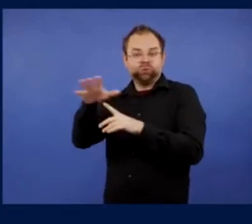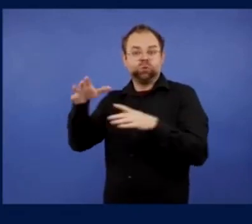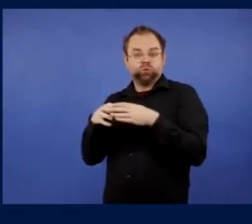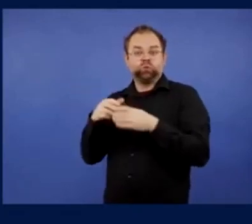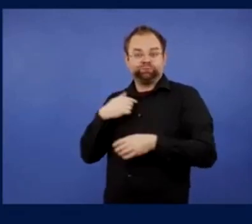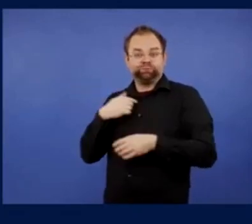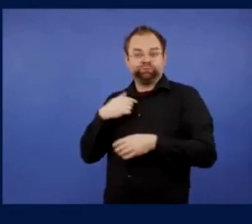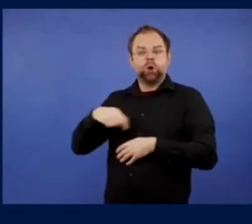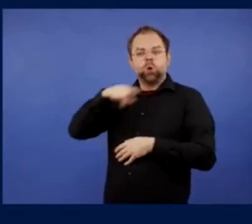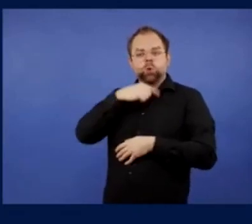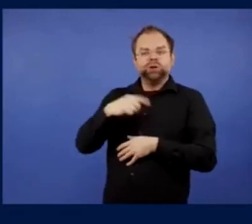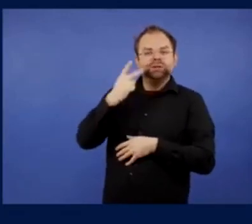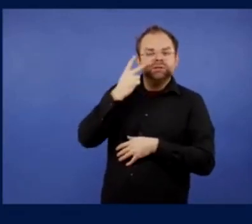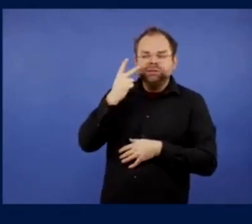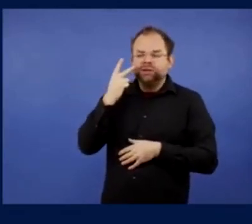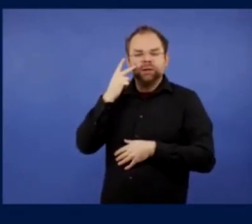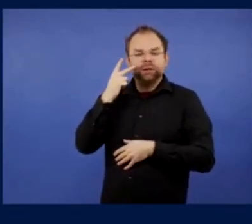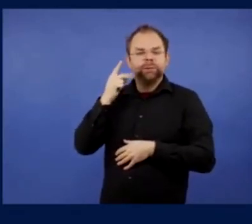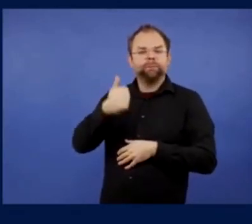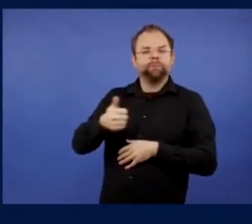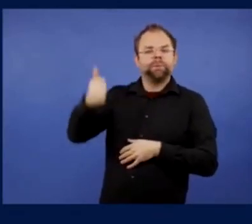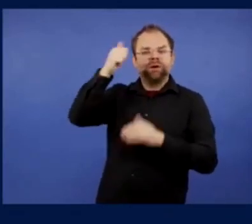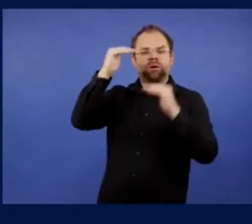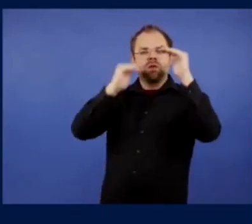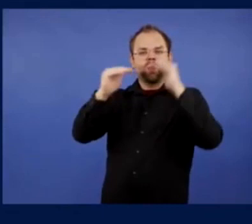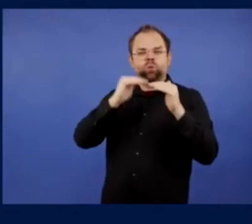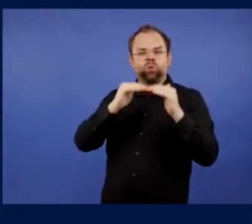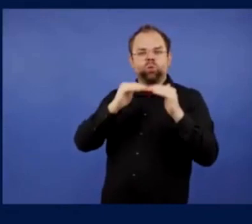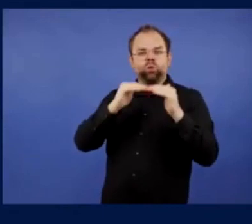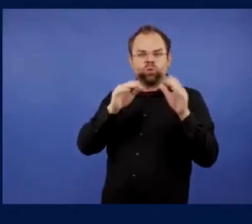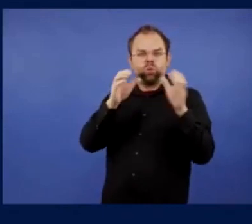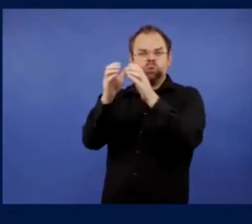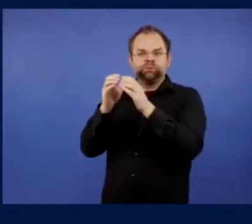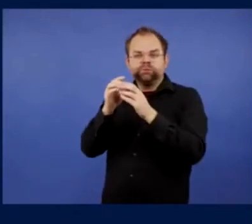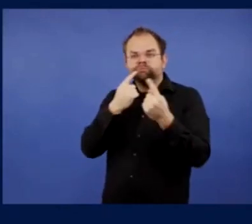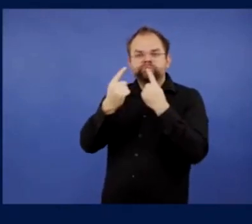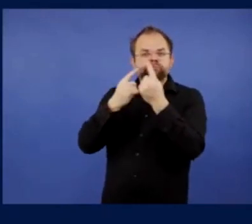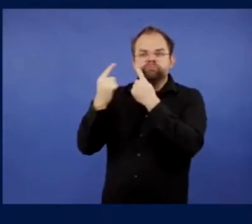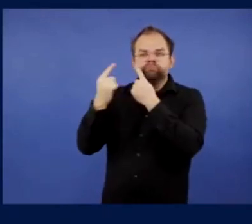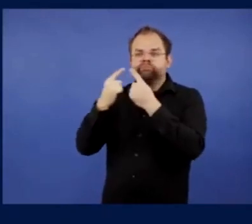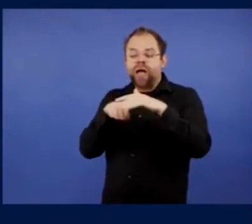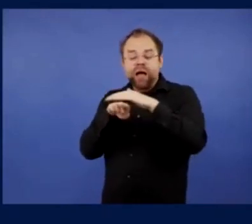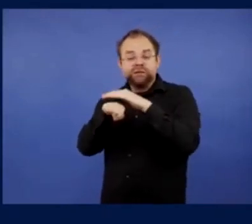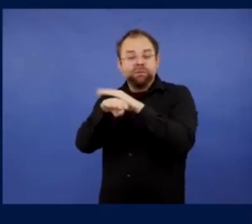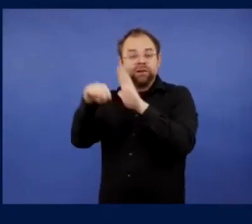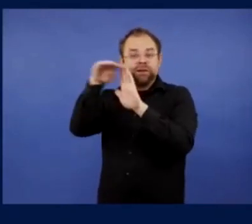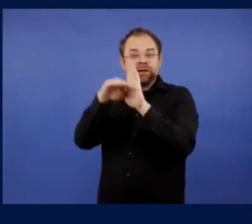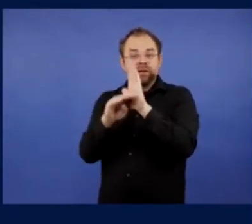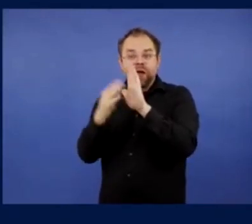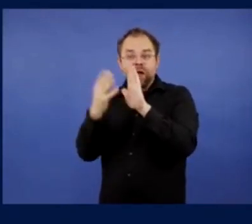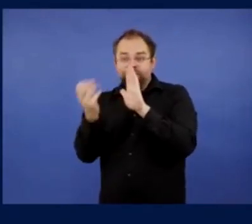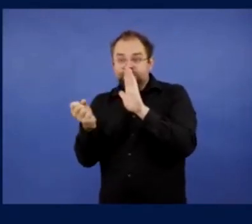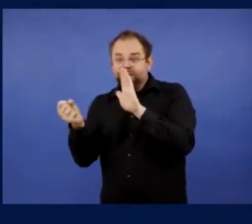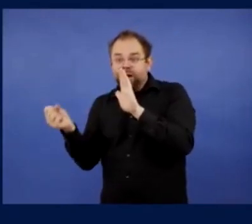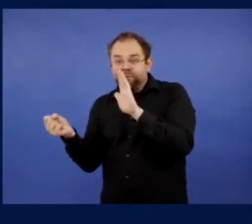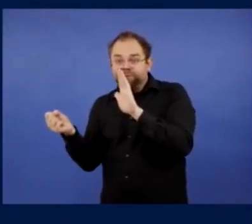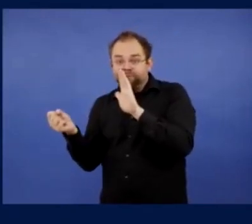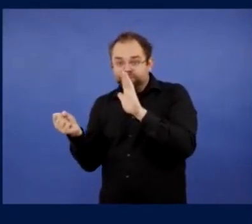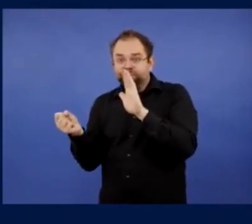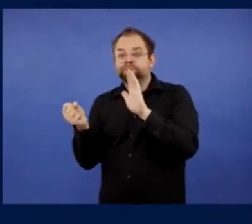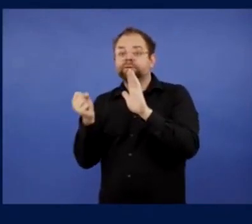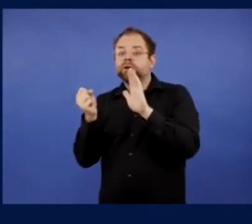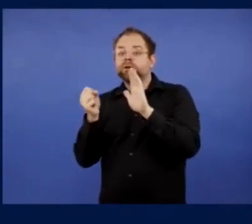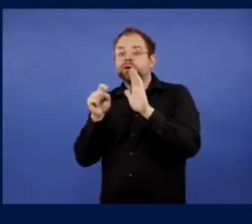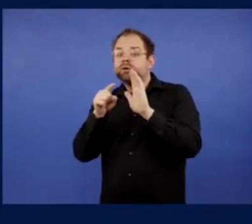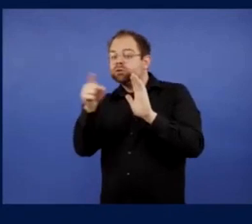There's an awful lot to be done. So what I, what I would, you know, sincerely ask the clubs and the government bodies to do in the first instance, just